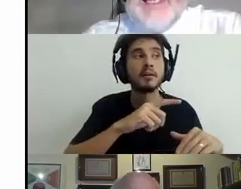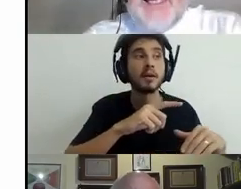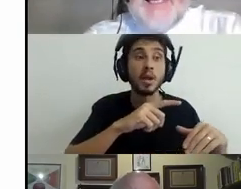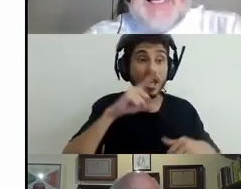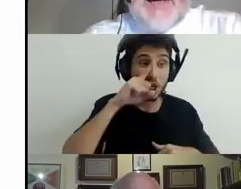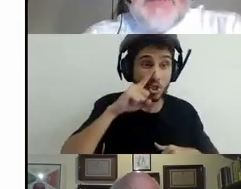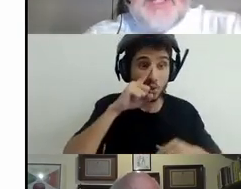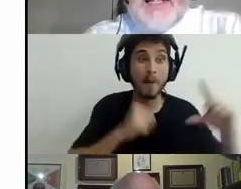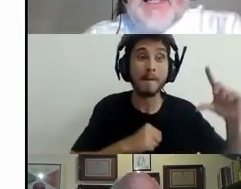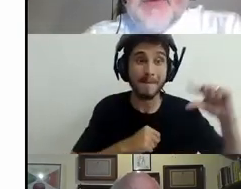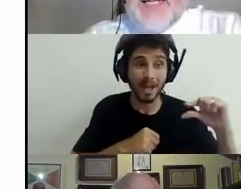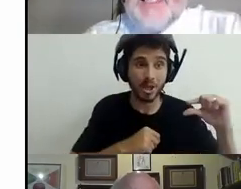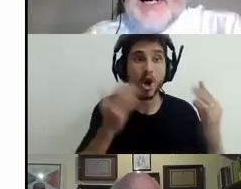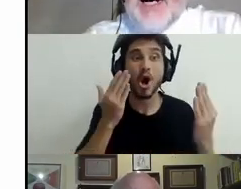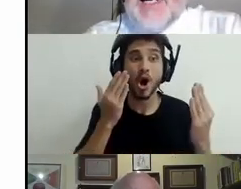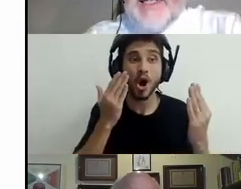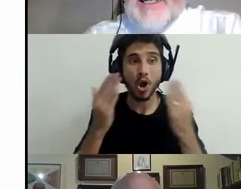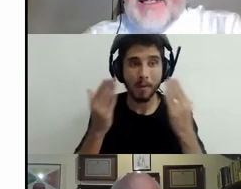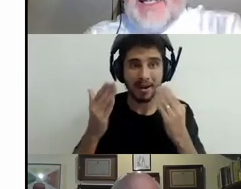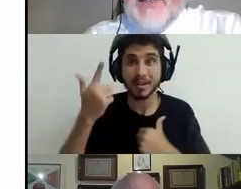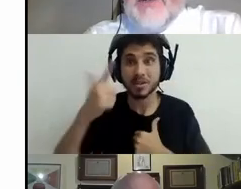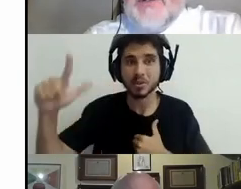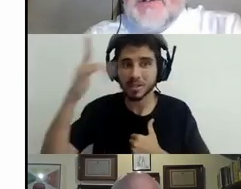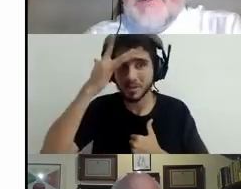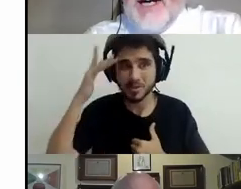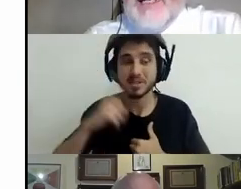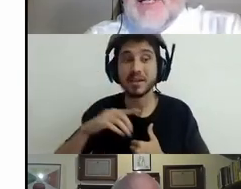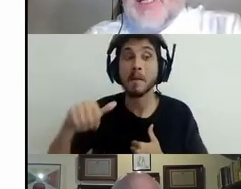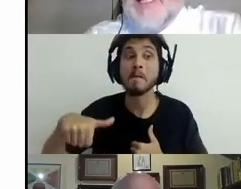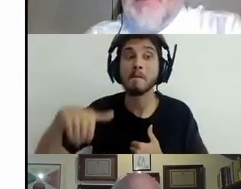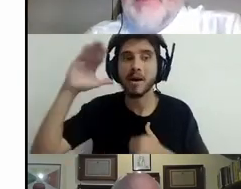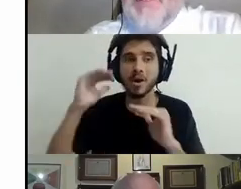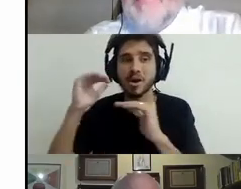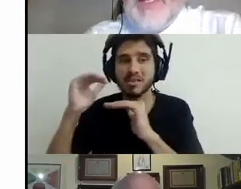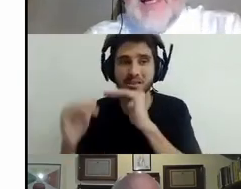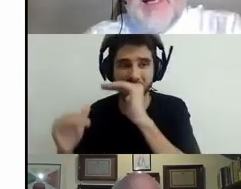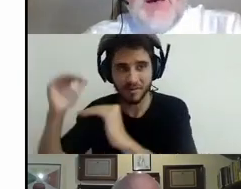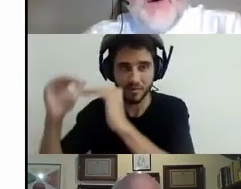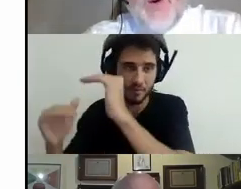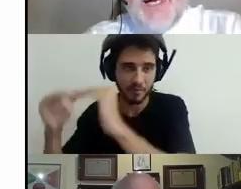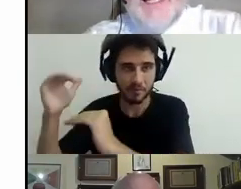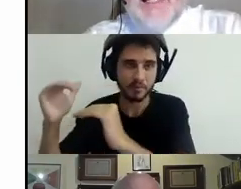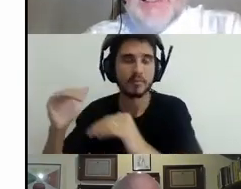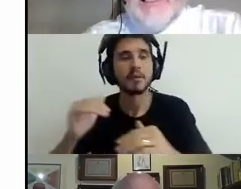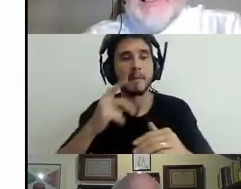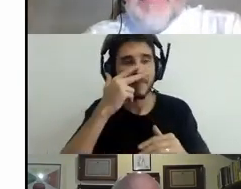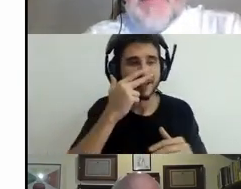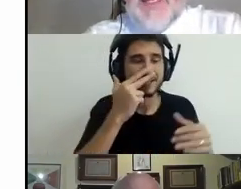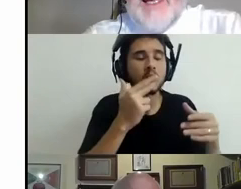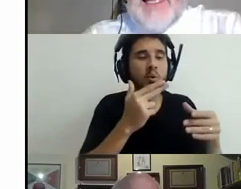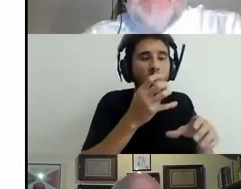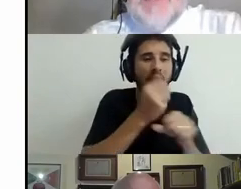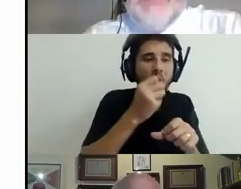and they, their mortality rates are higher than those of higher educated people. Why is this?